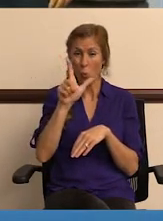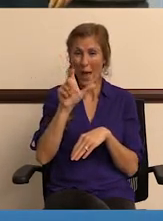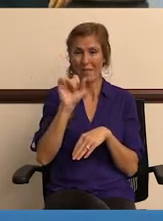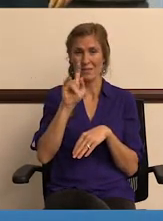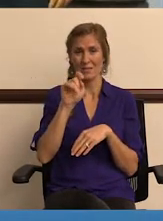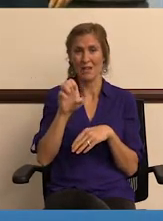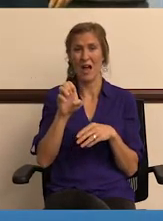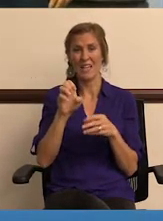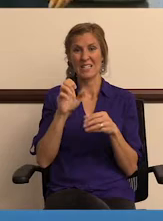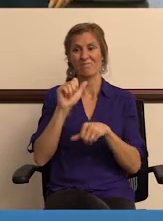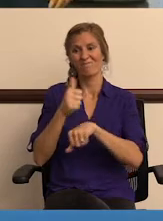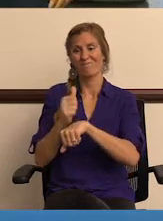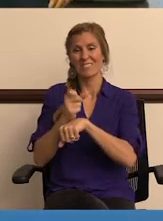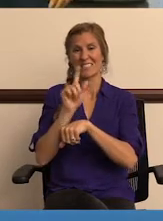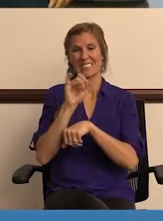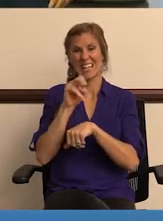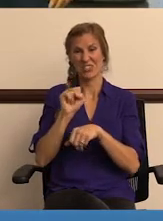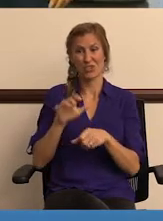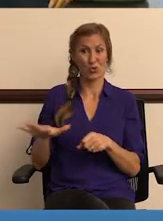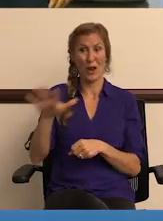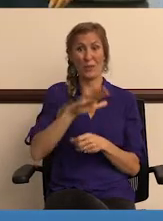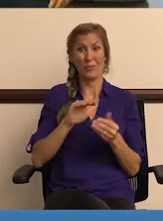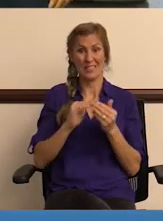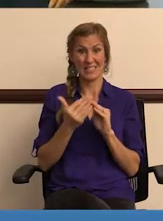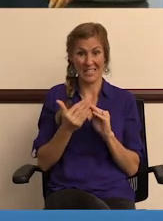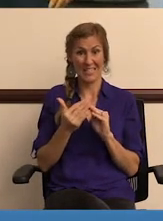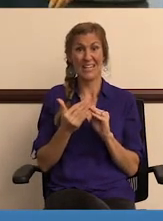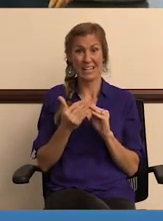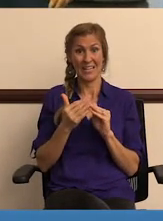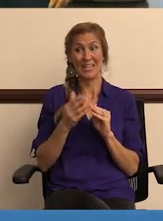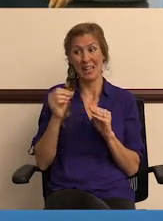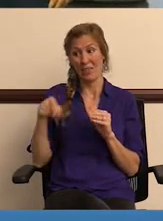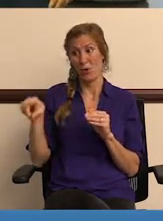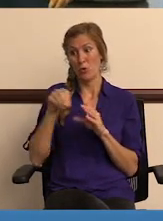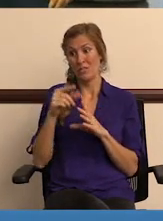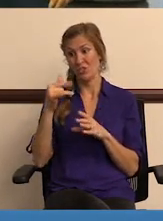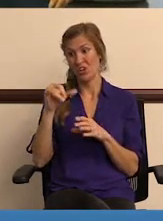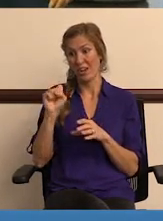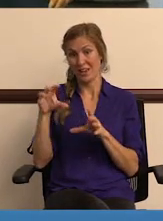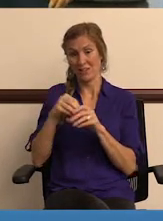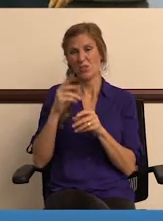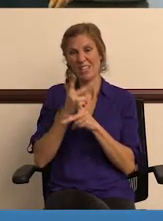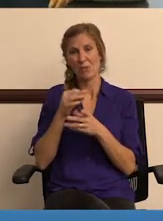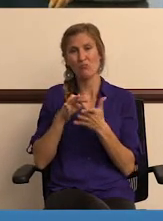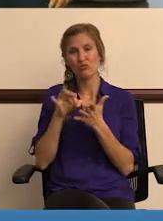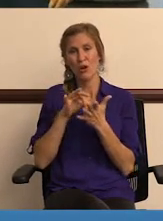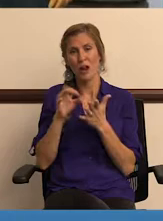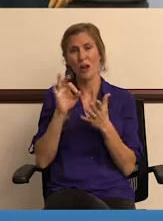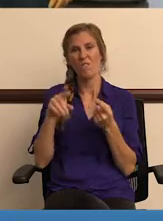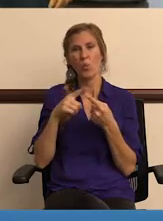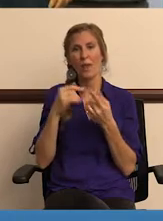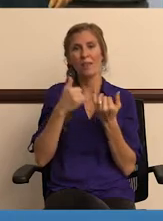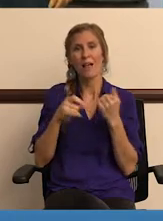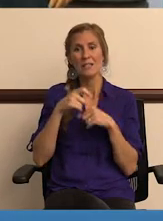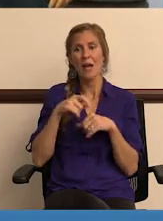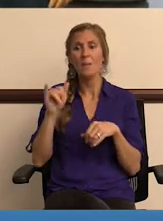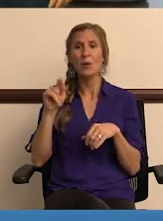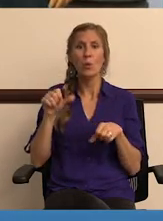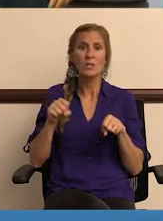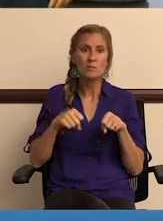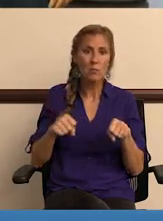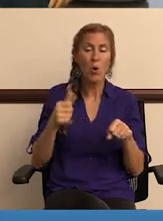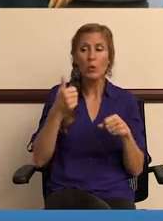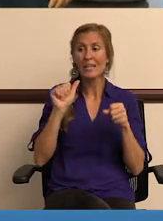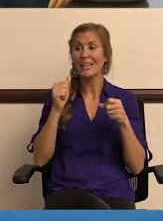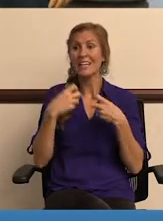throughout the city. And those, we just now started mapping those on GIS as well so that we can keep track of when